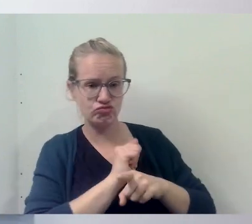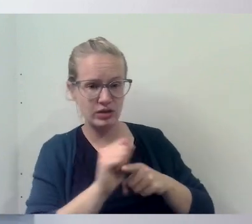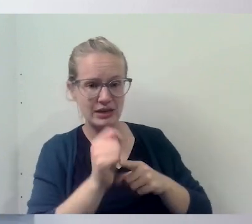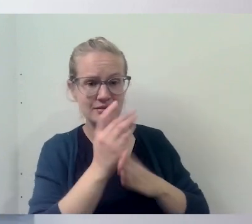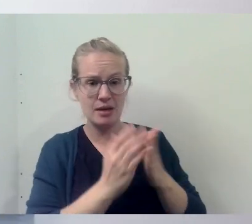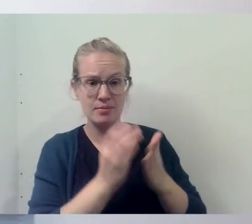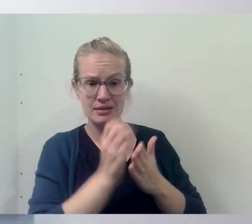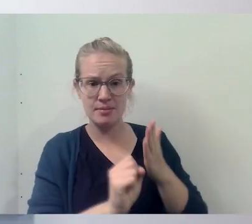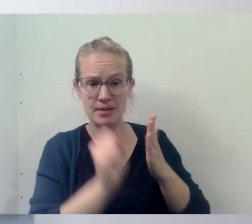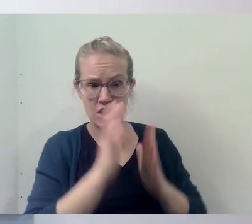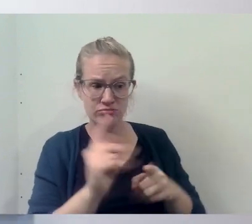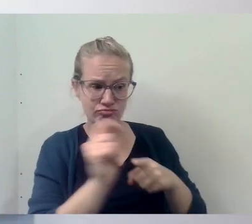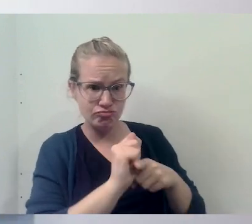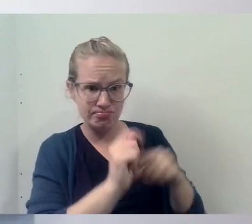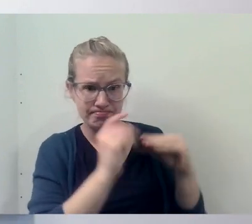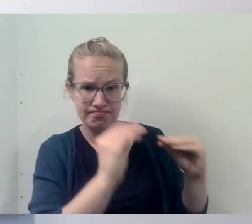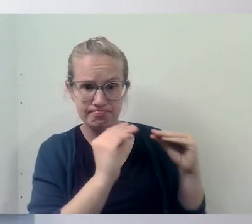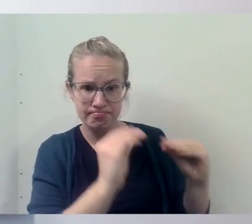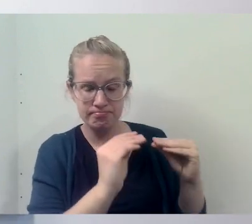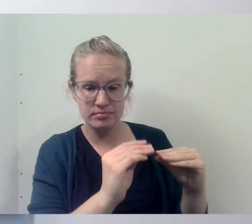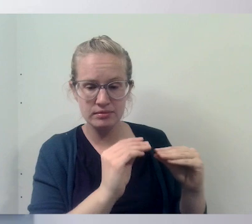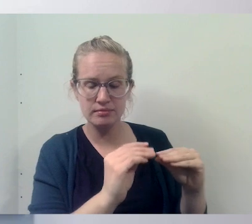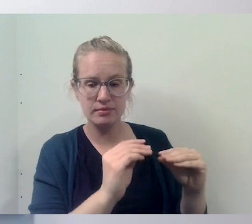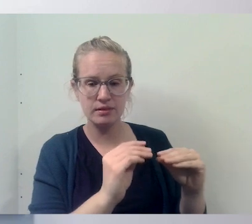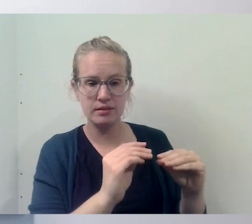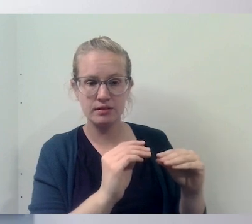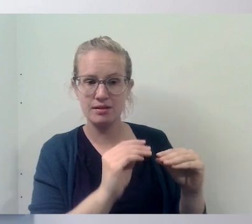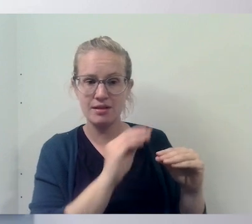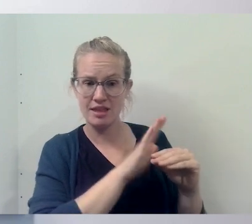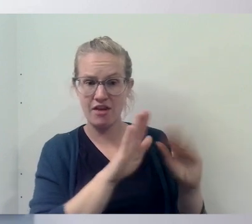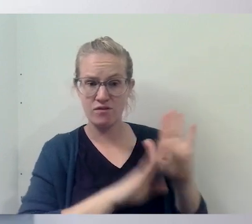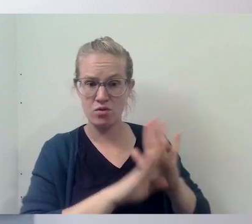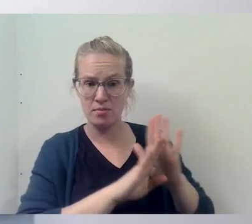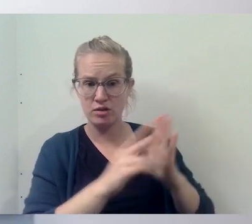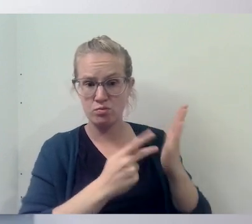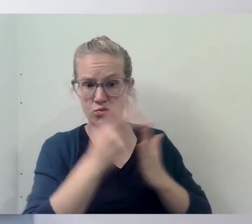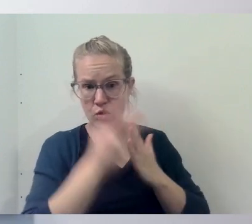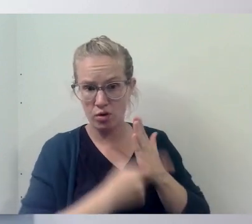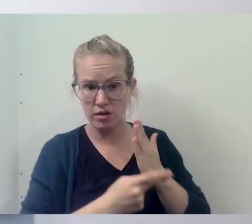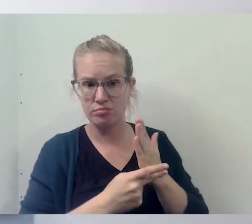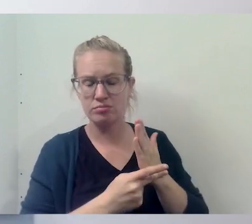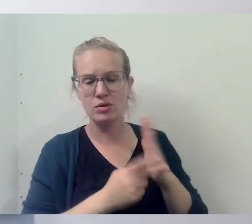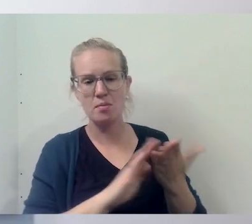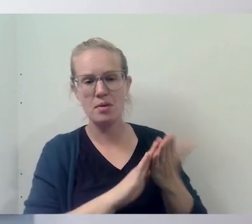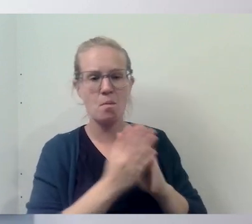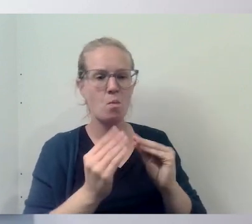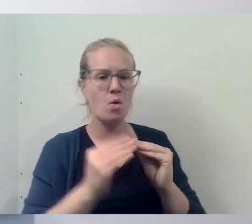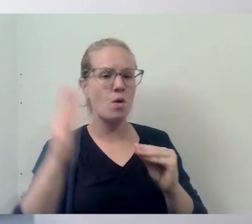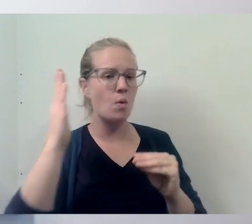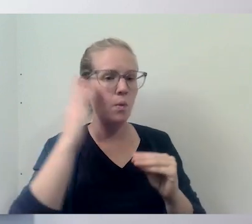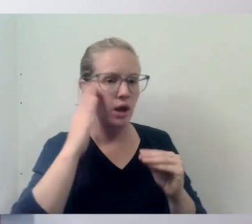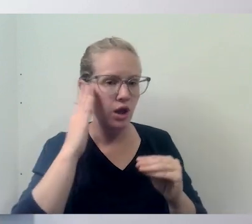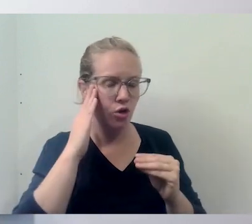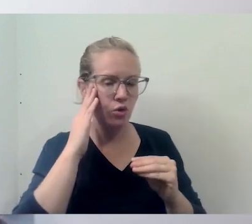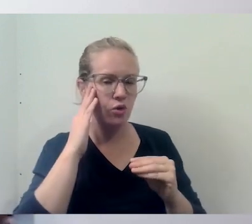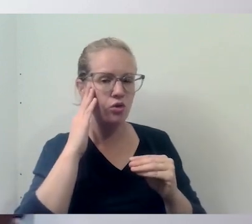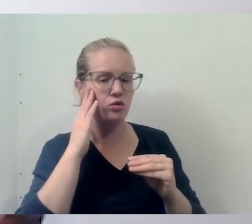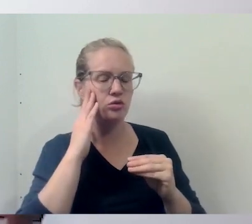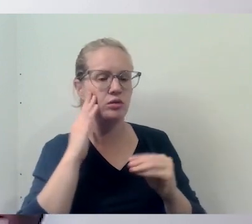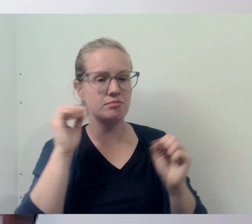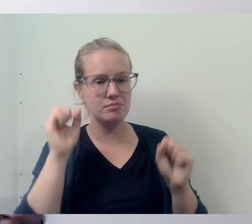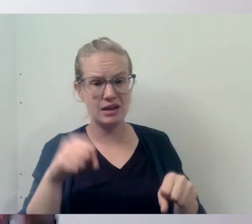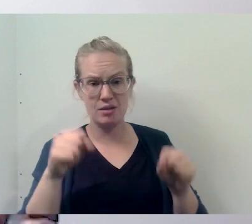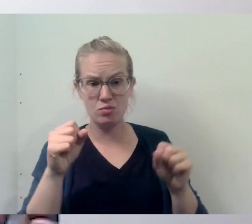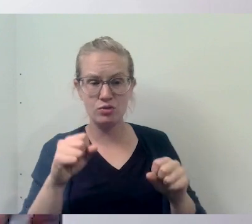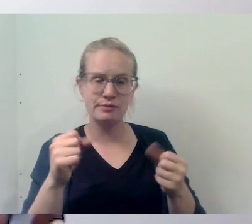seminarians, uh, as on their, in their formation programs, uh, to be more aware of, you know, being able